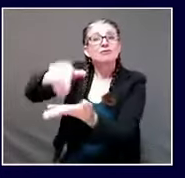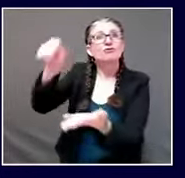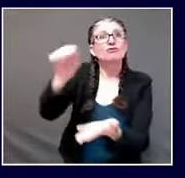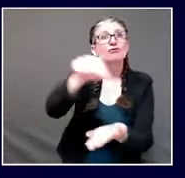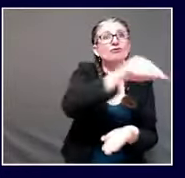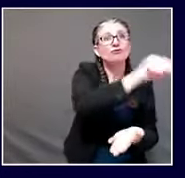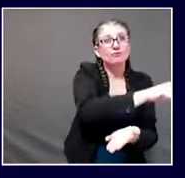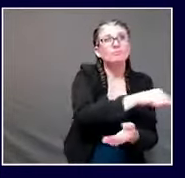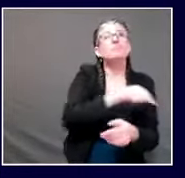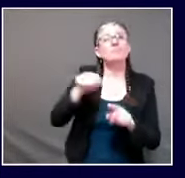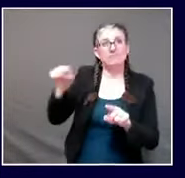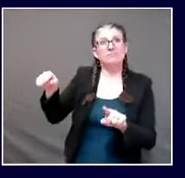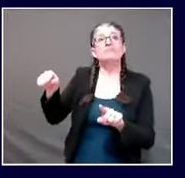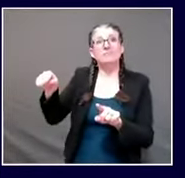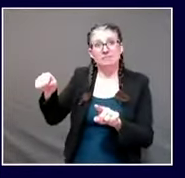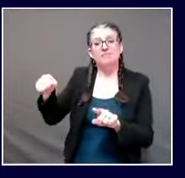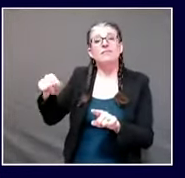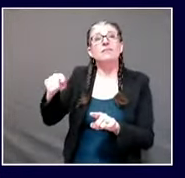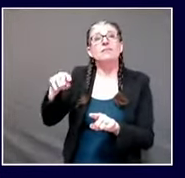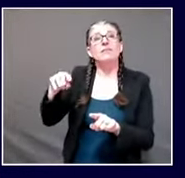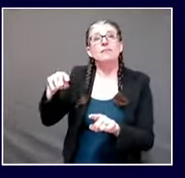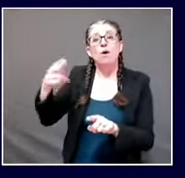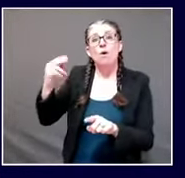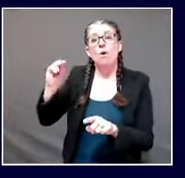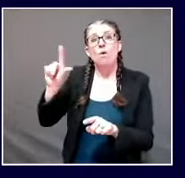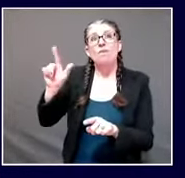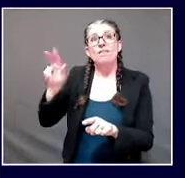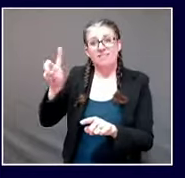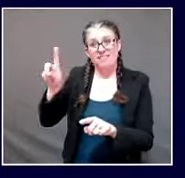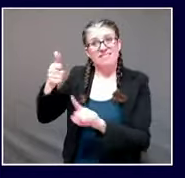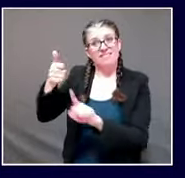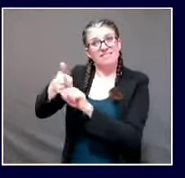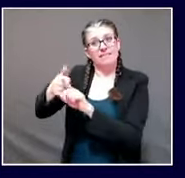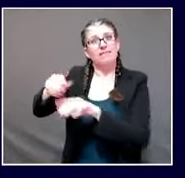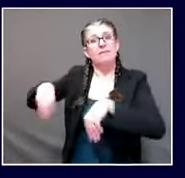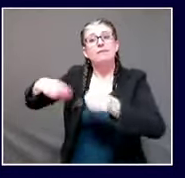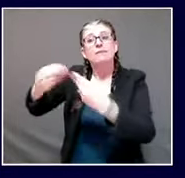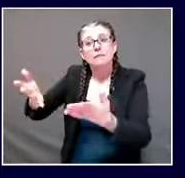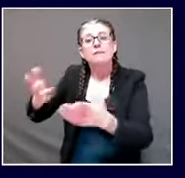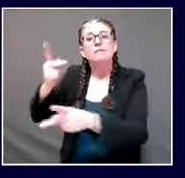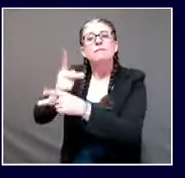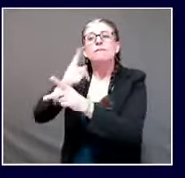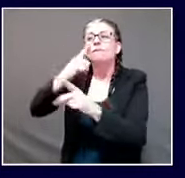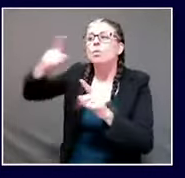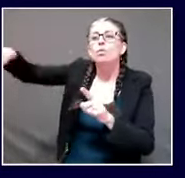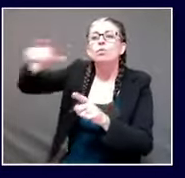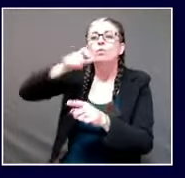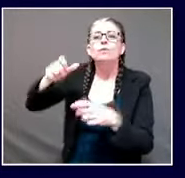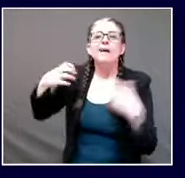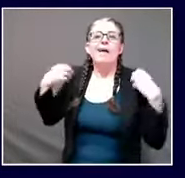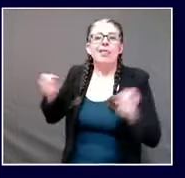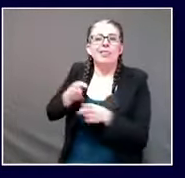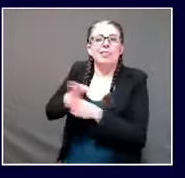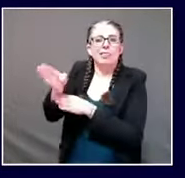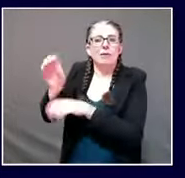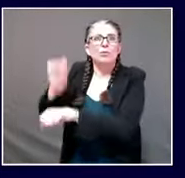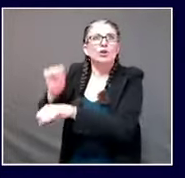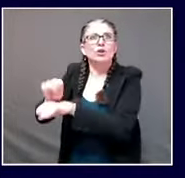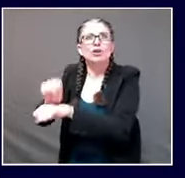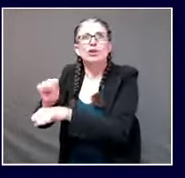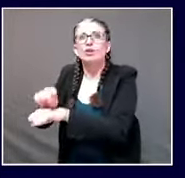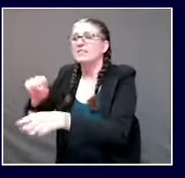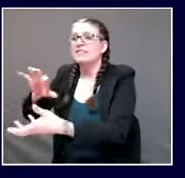and medical professionals. Without whom our health care facilities could not exist. She, too, and others like her,